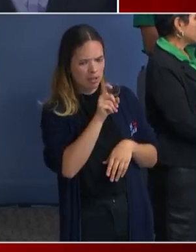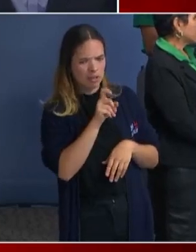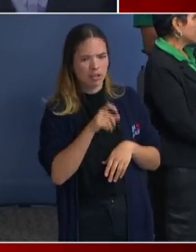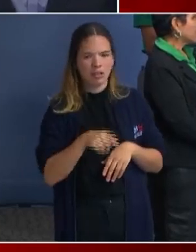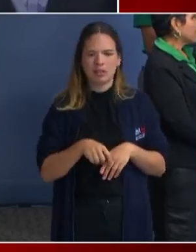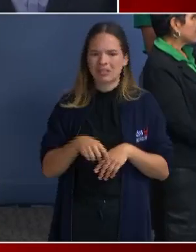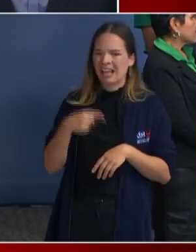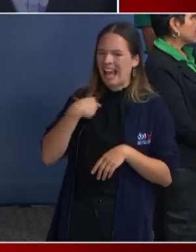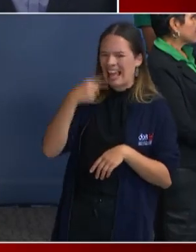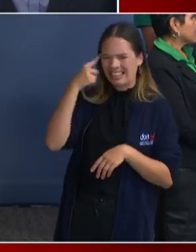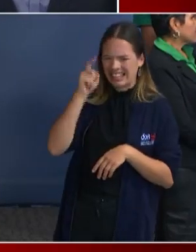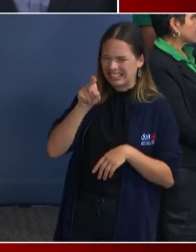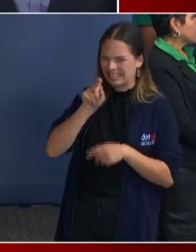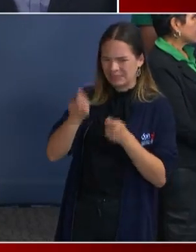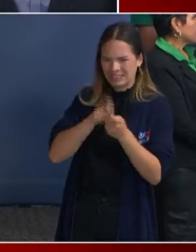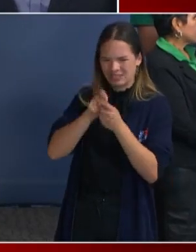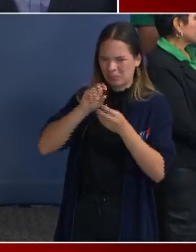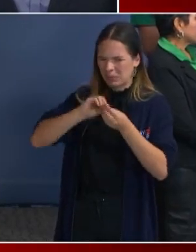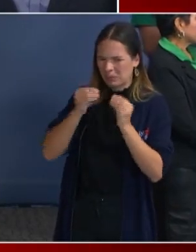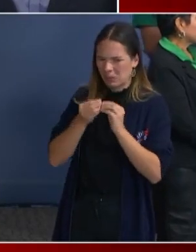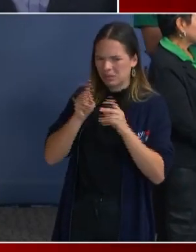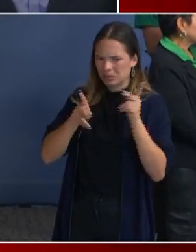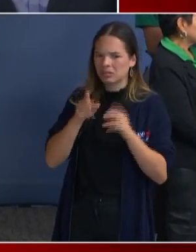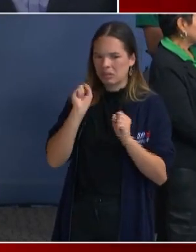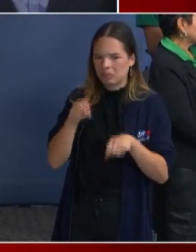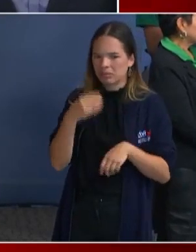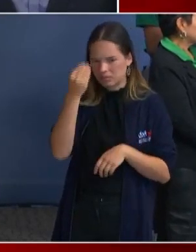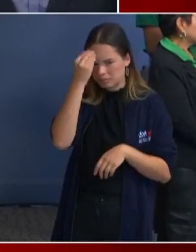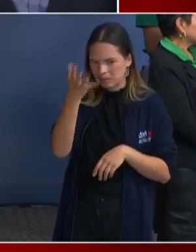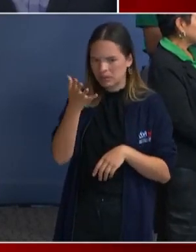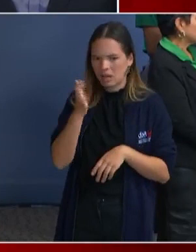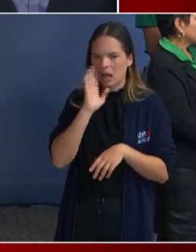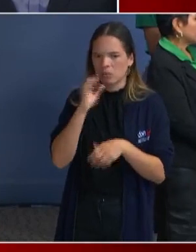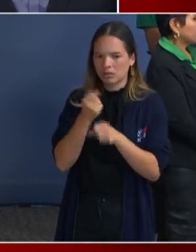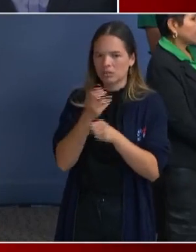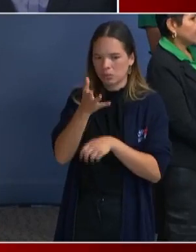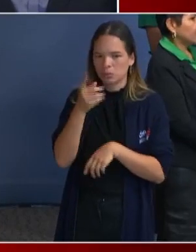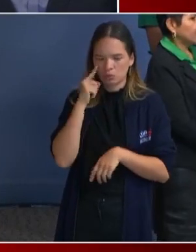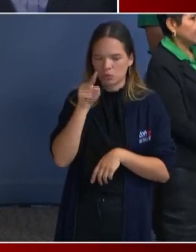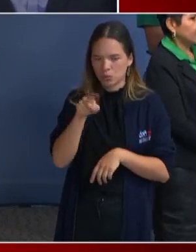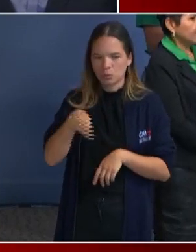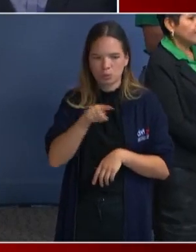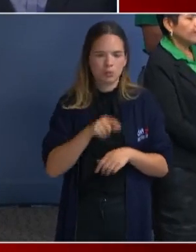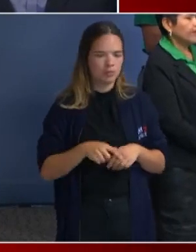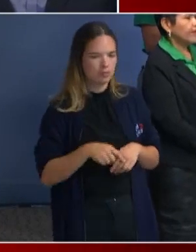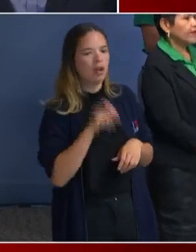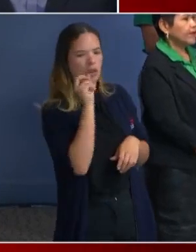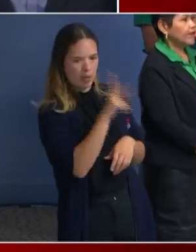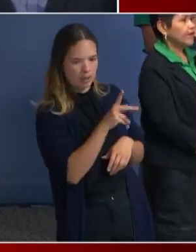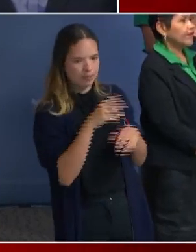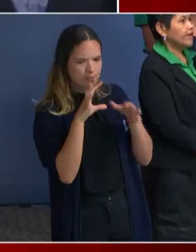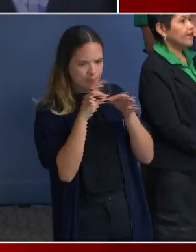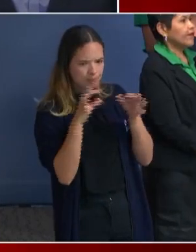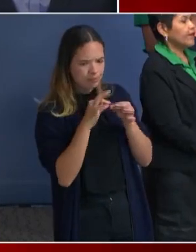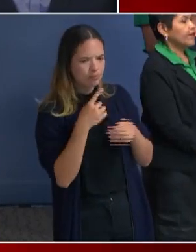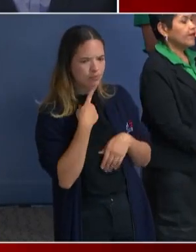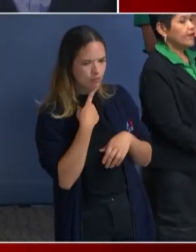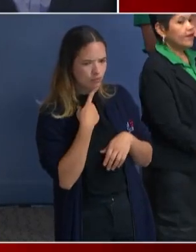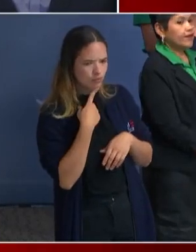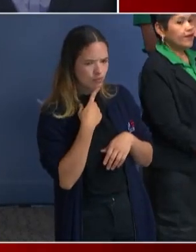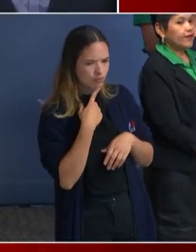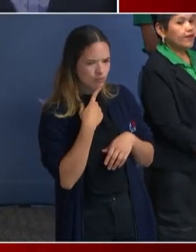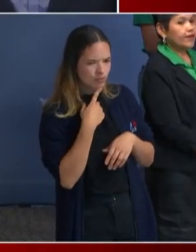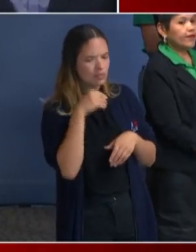Mark. We can't tell you how many are in the hotels. I'll get that number for you. And then you mentioned in one of your slides having a presence at Union Station.